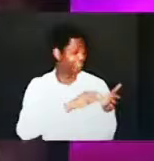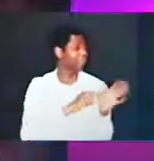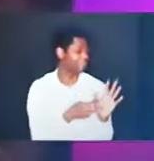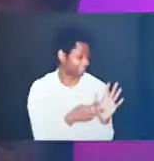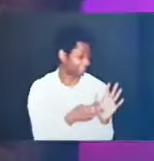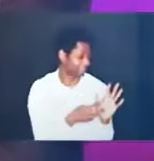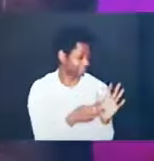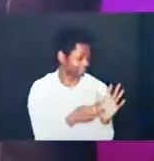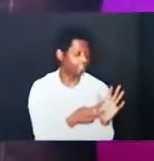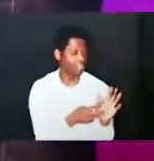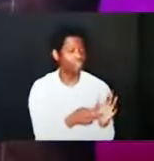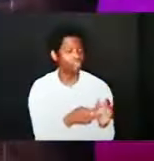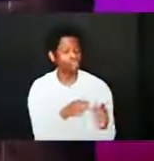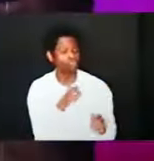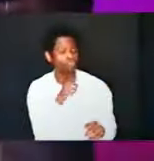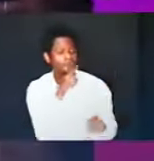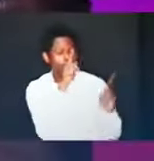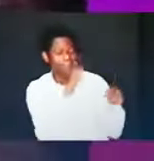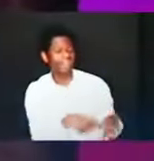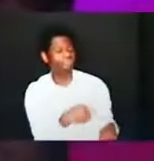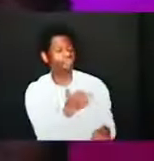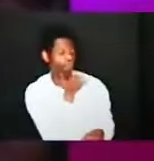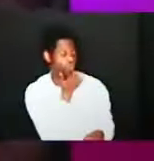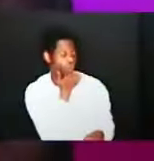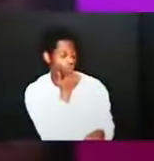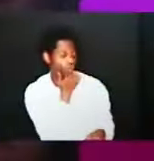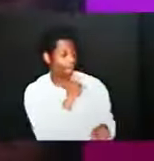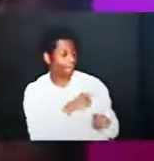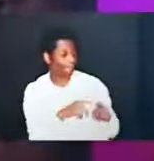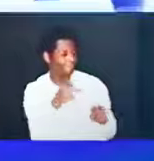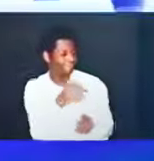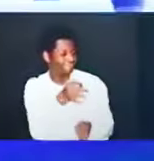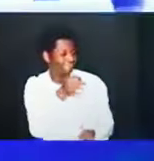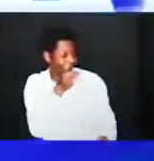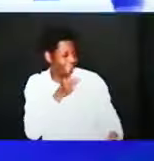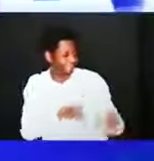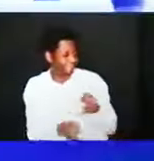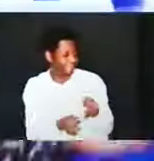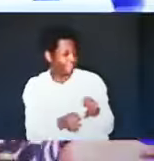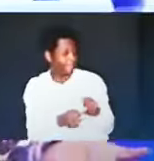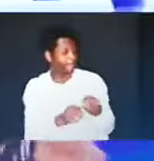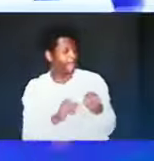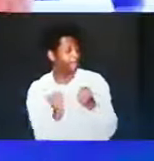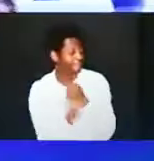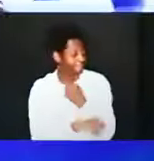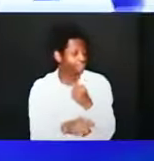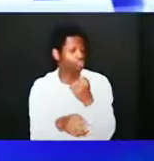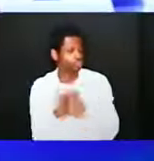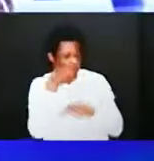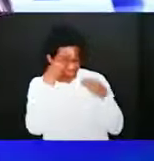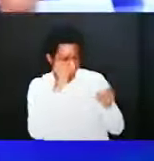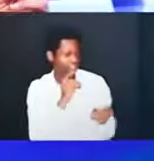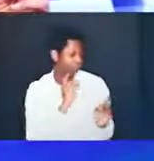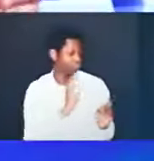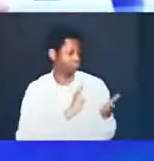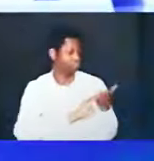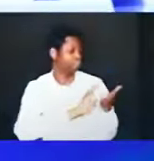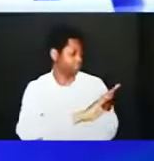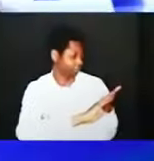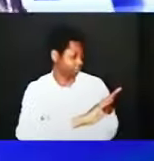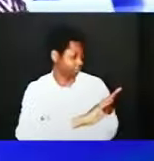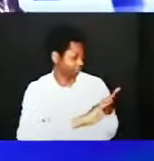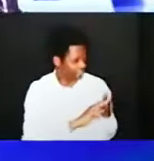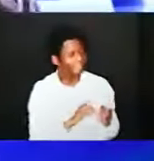so let us hold it don't let us sing it or let us hear a teaching that salvation is a gift